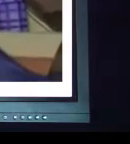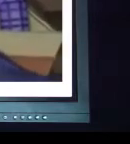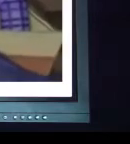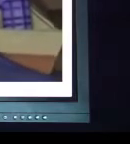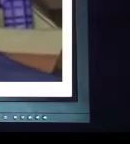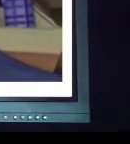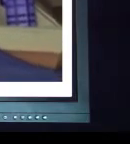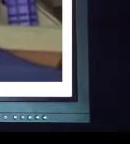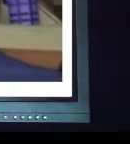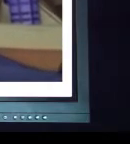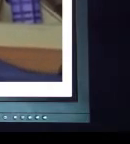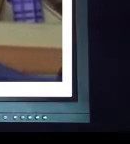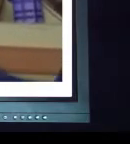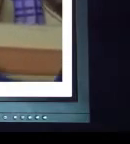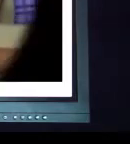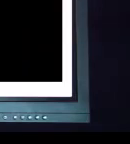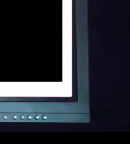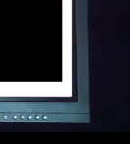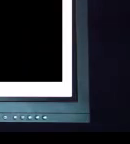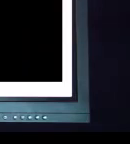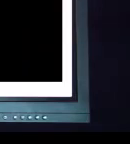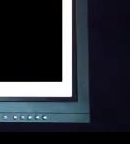case, this fish is enormous.